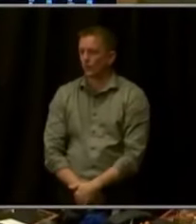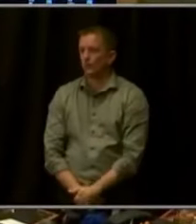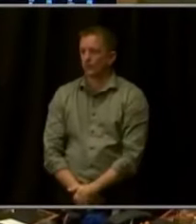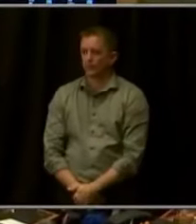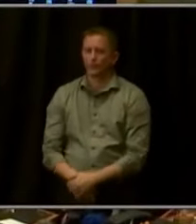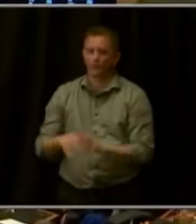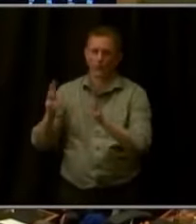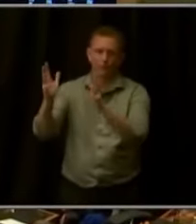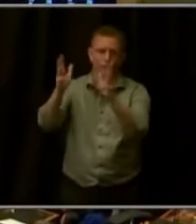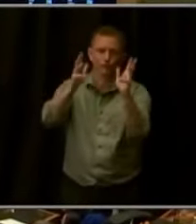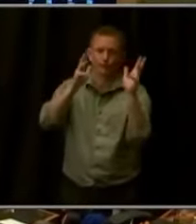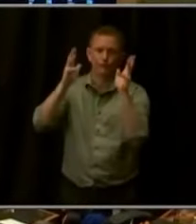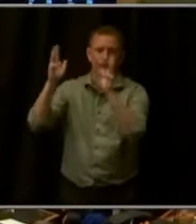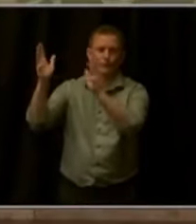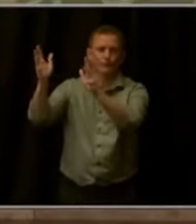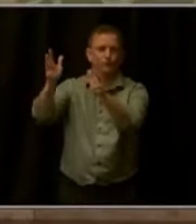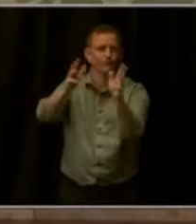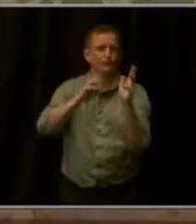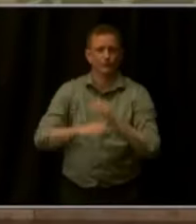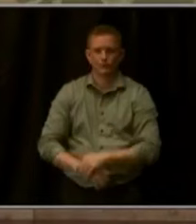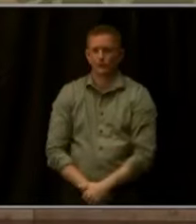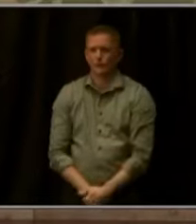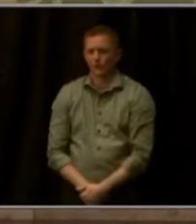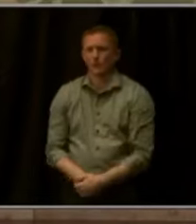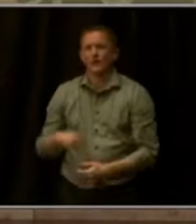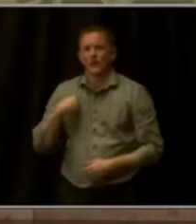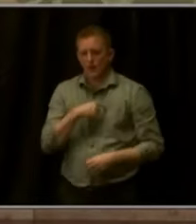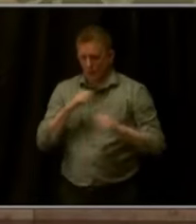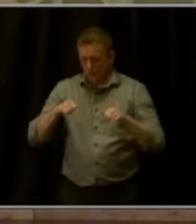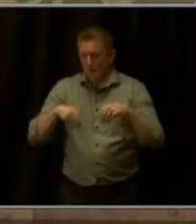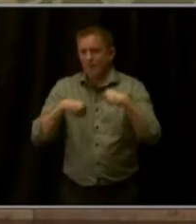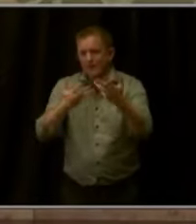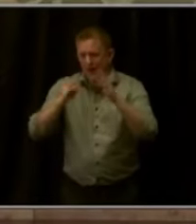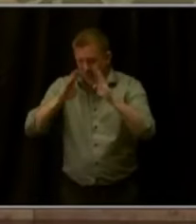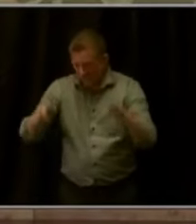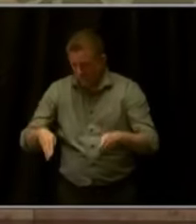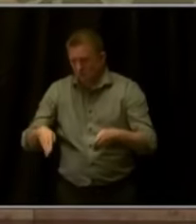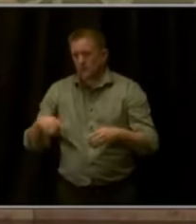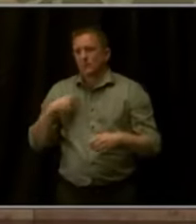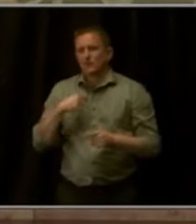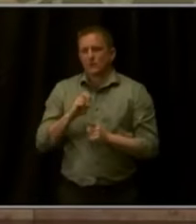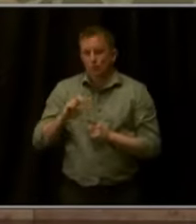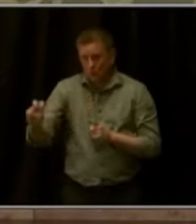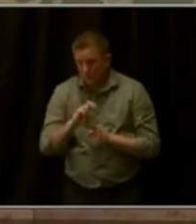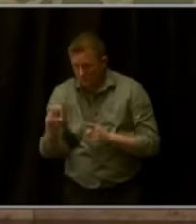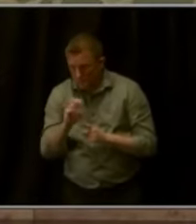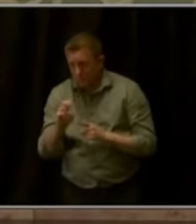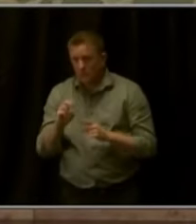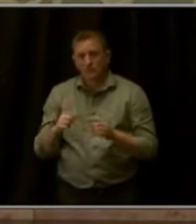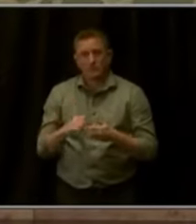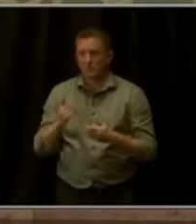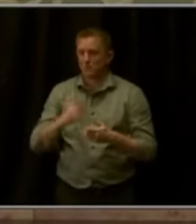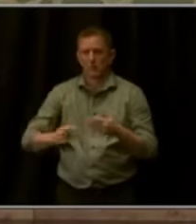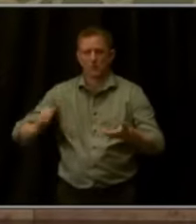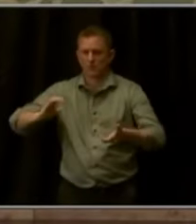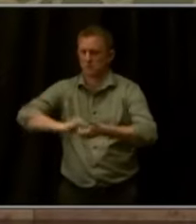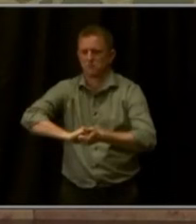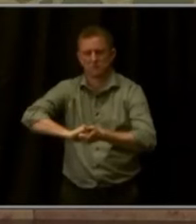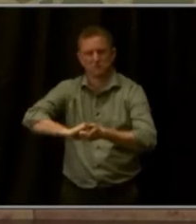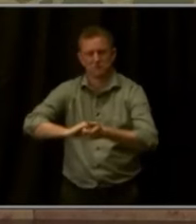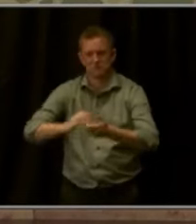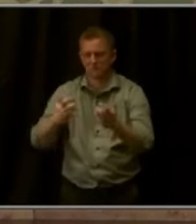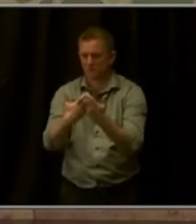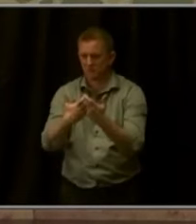So we can actually deliver on the housing and transit solutions. The two are wedded together, that Coloradans are demanding.